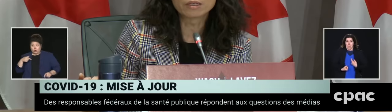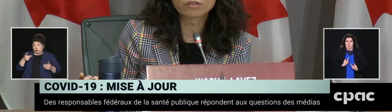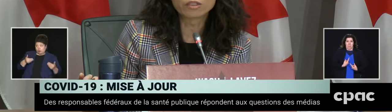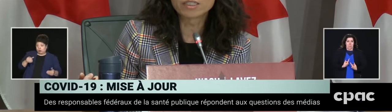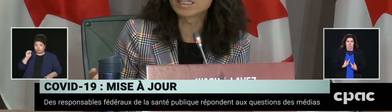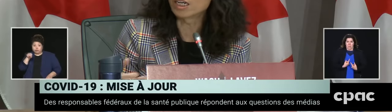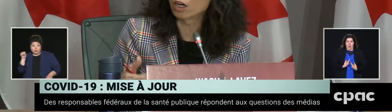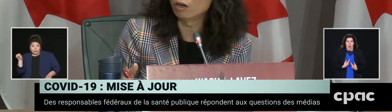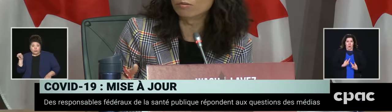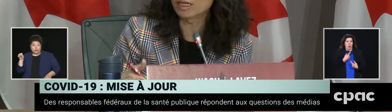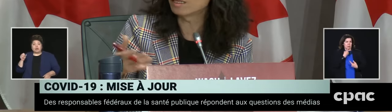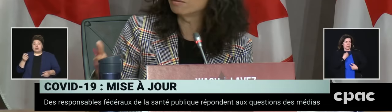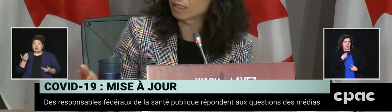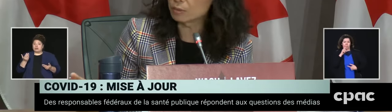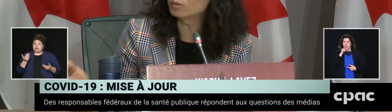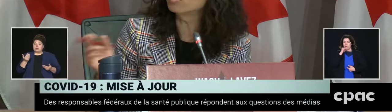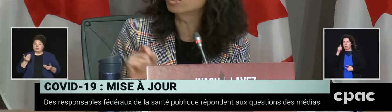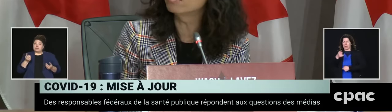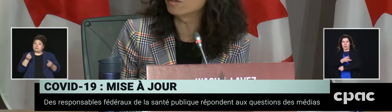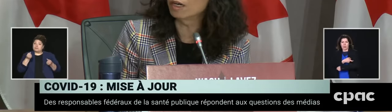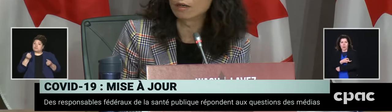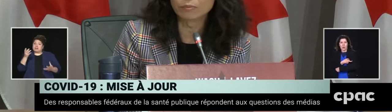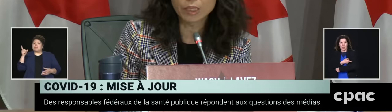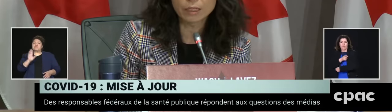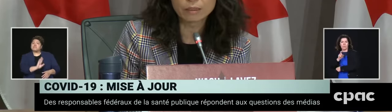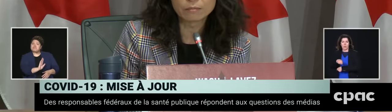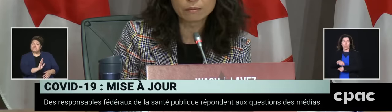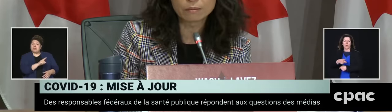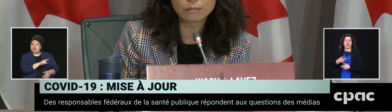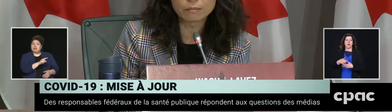actually sort of stayed at home and their symptoms would have